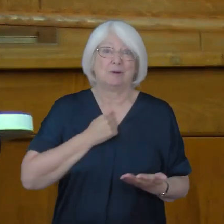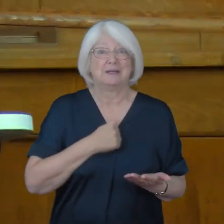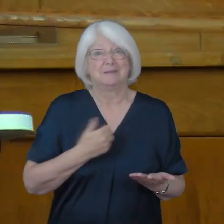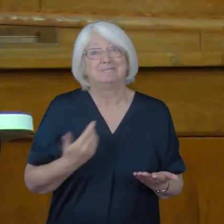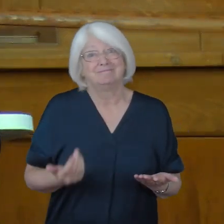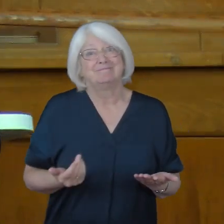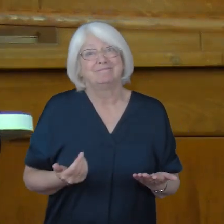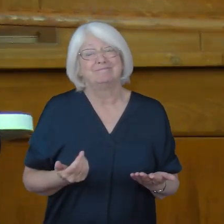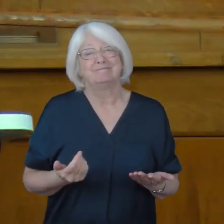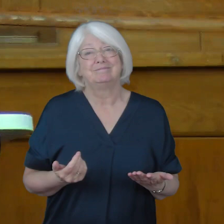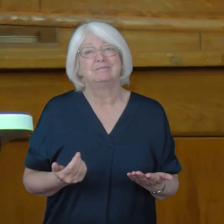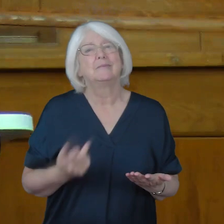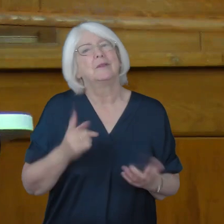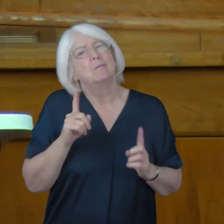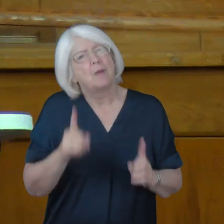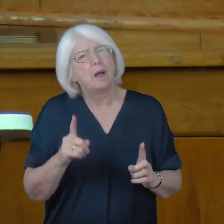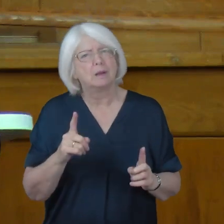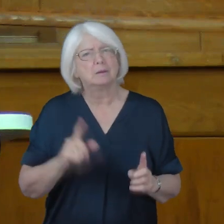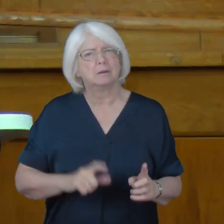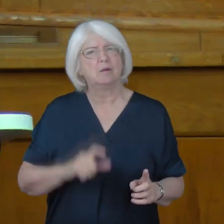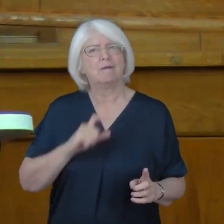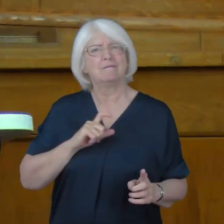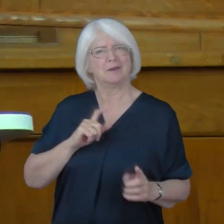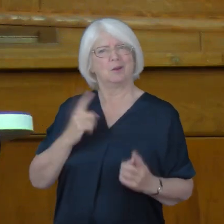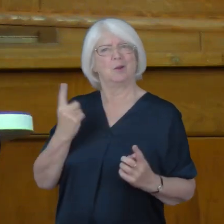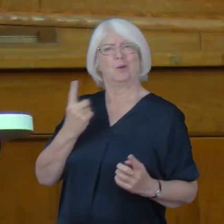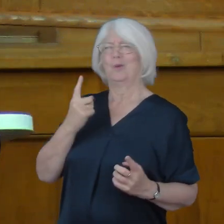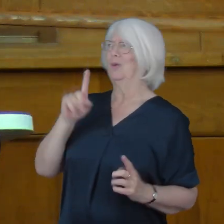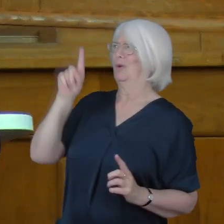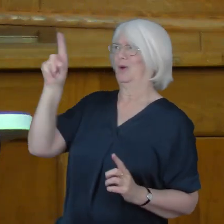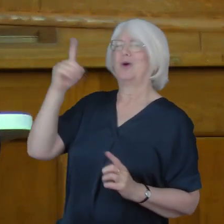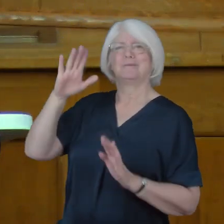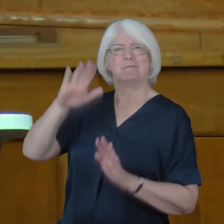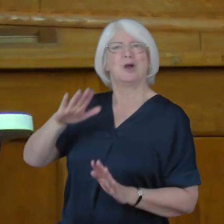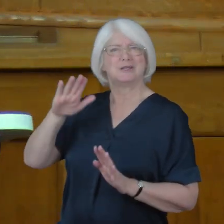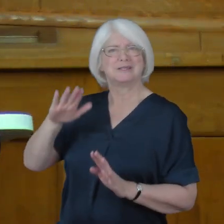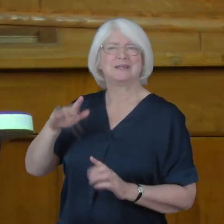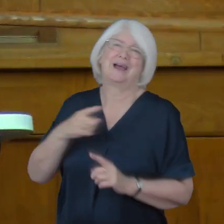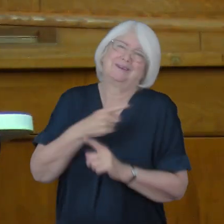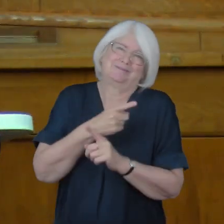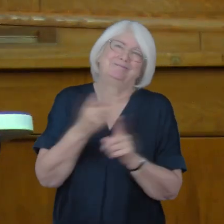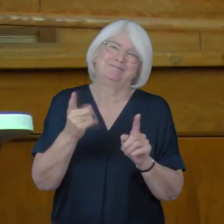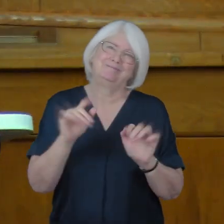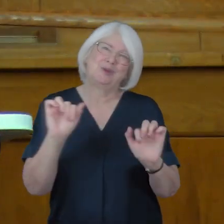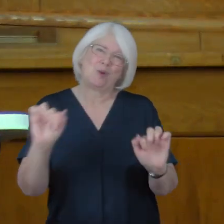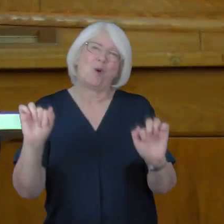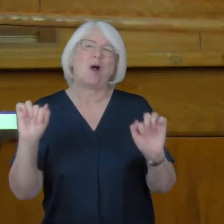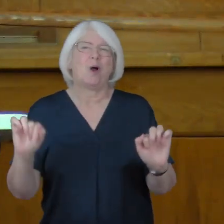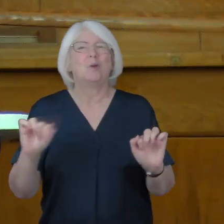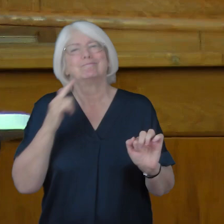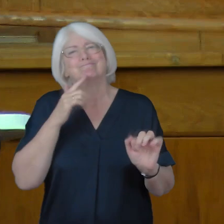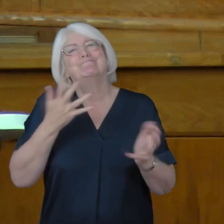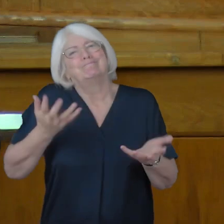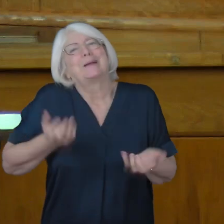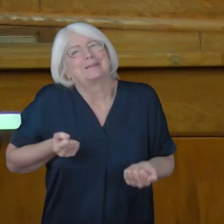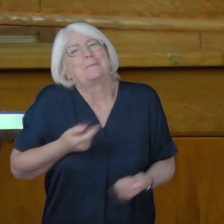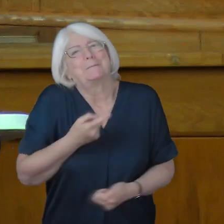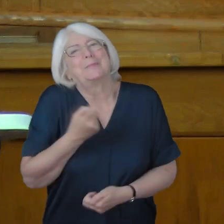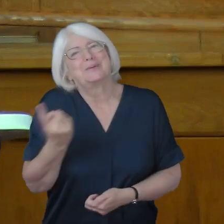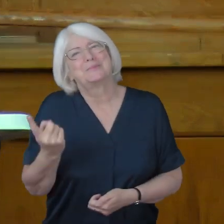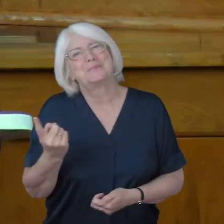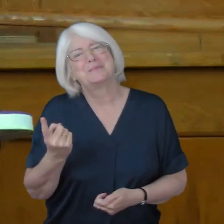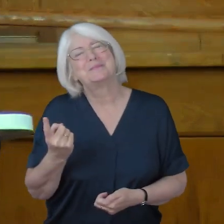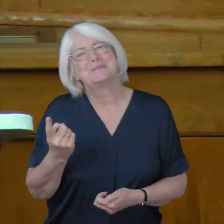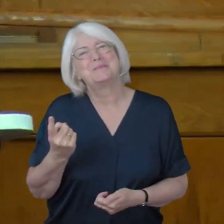But confident in God's mercy and of your own forbearance,